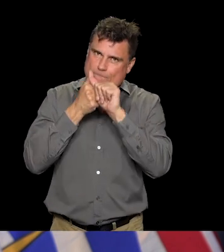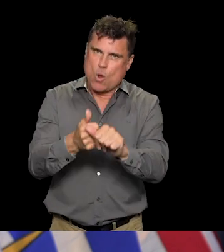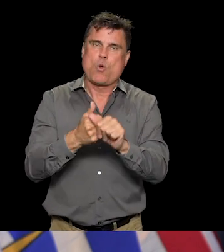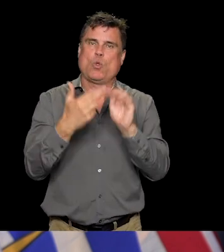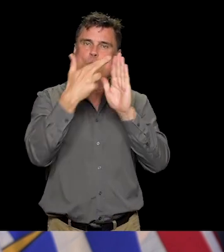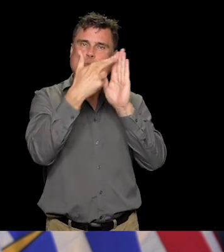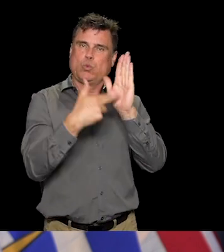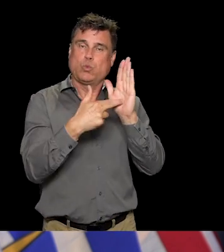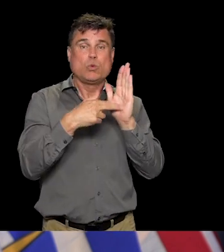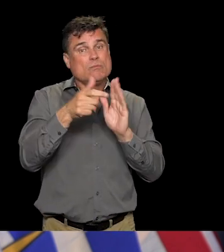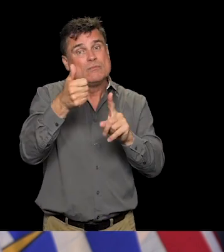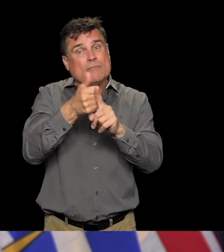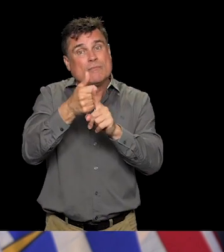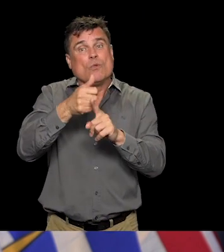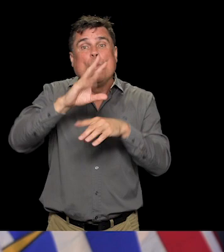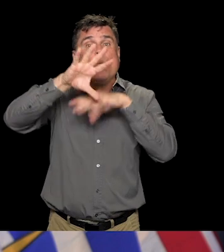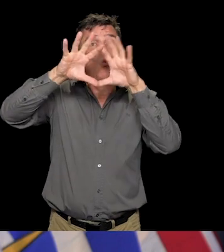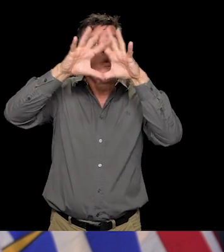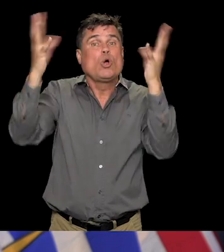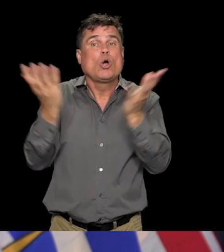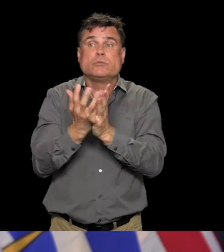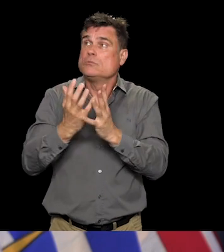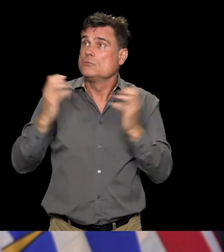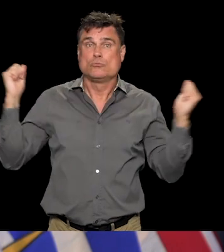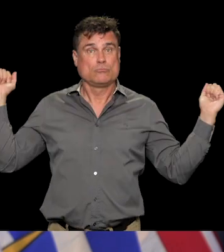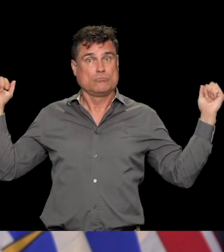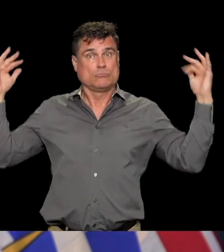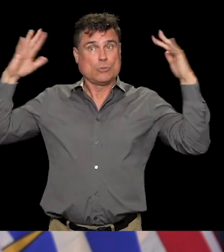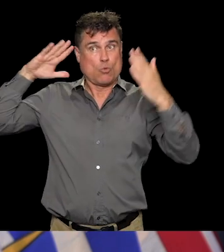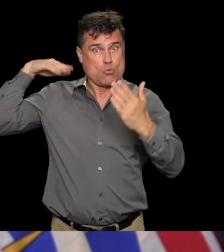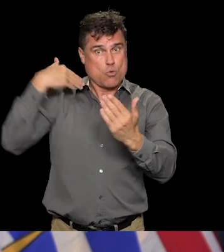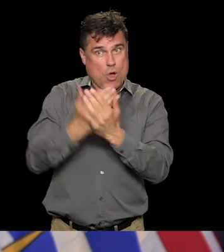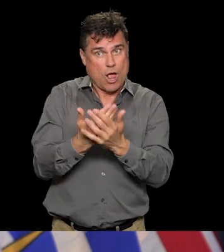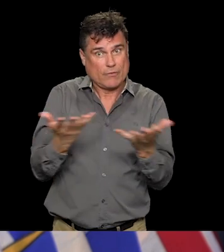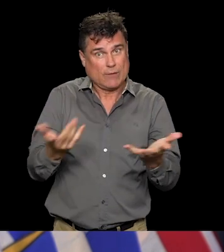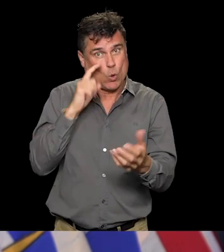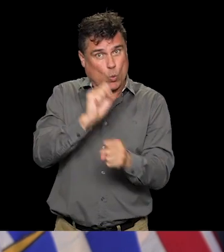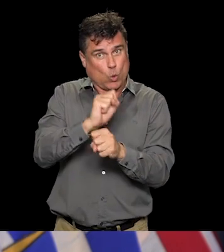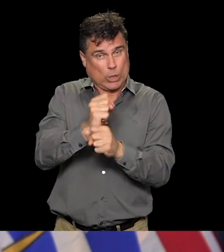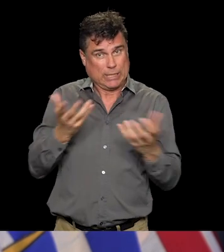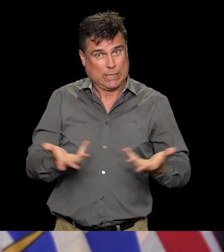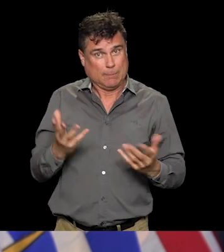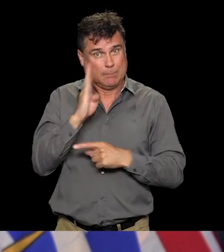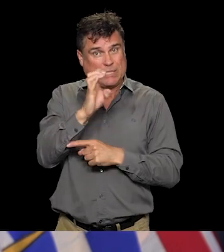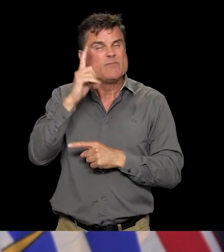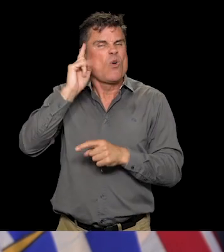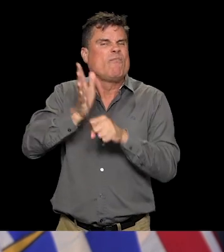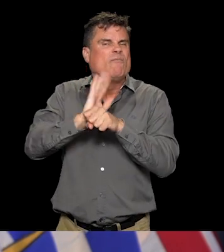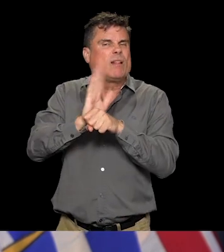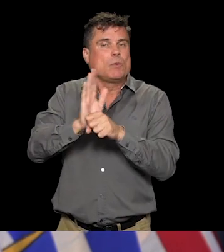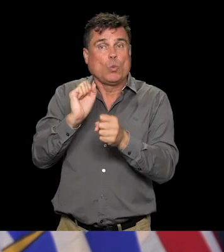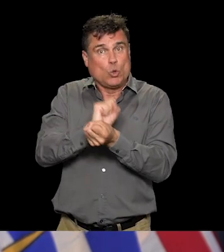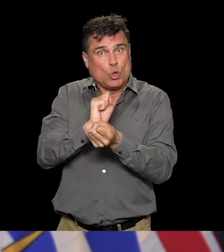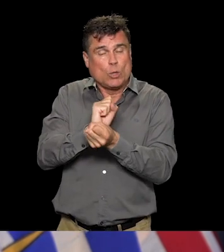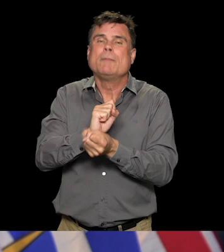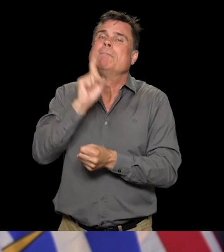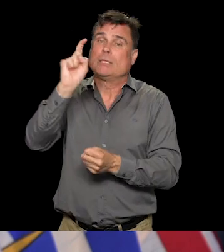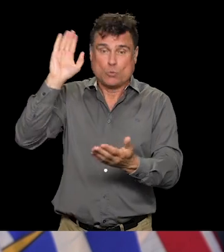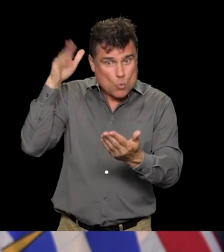quarantine that need to be put in place around those as well. Binder Sajjan, CTV.